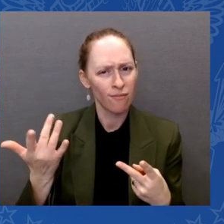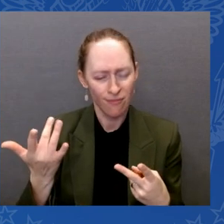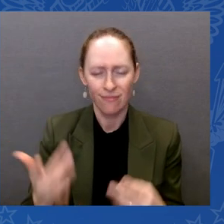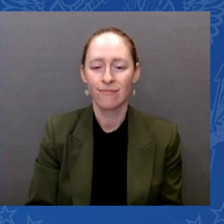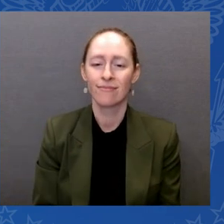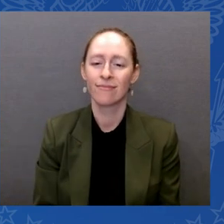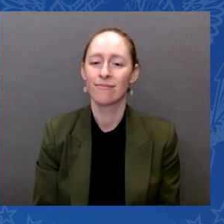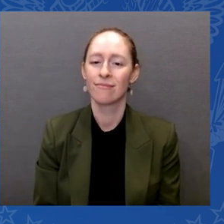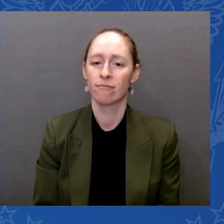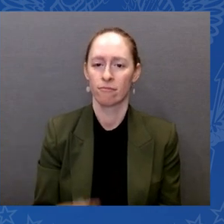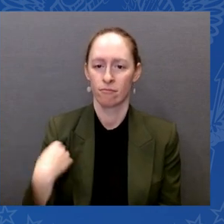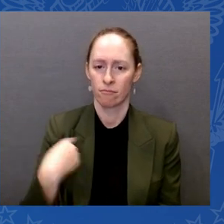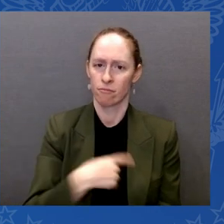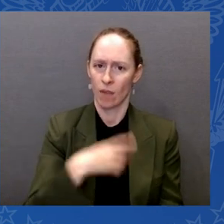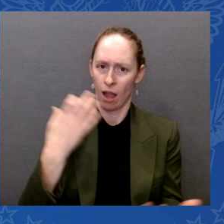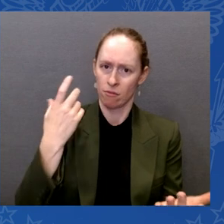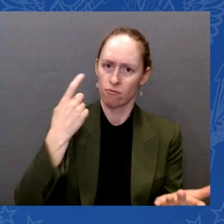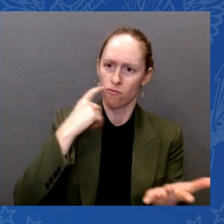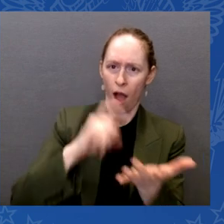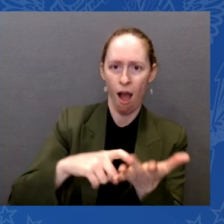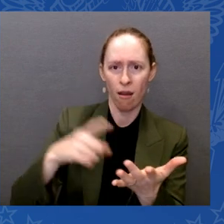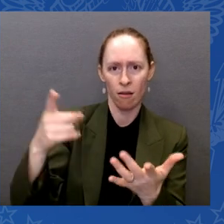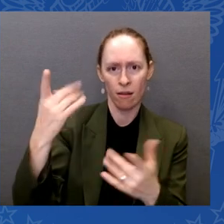but also about disability pride.